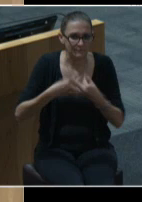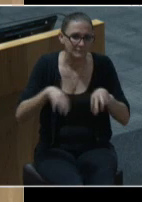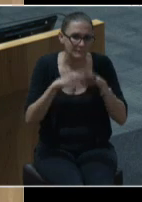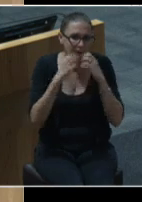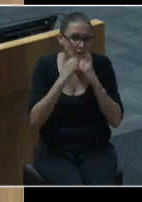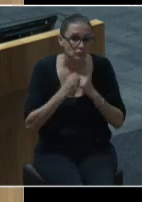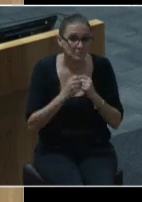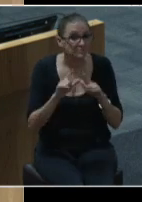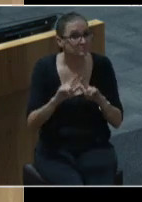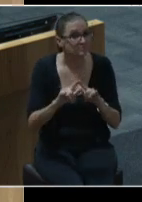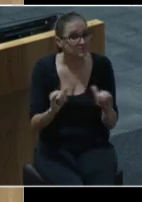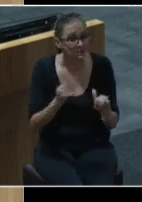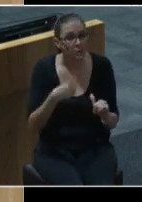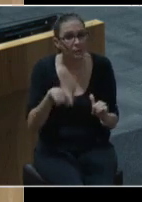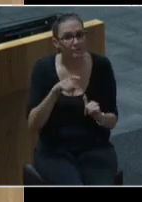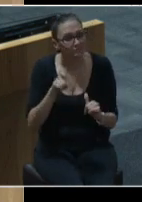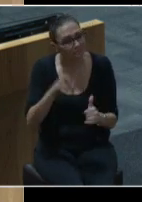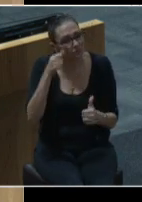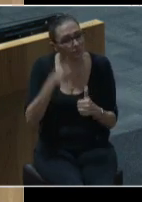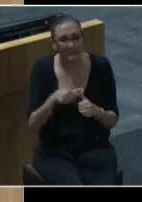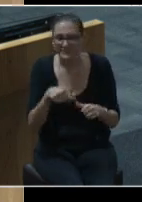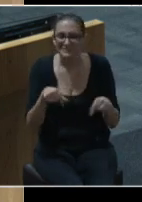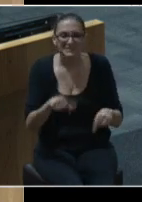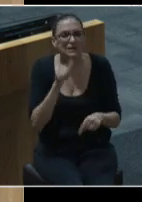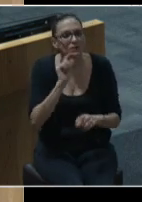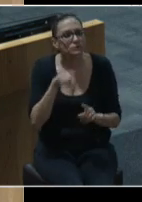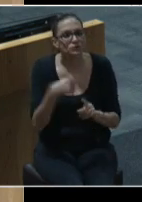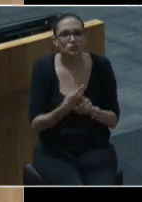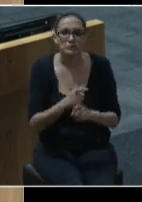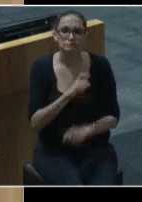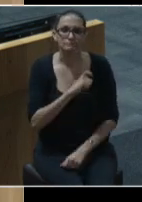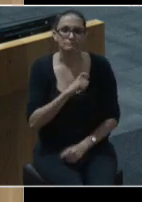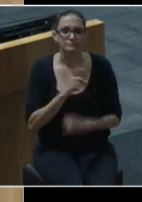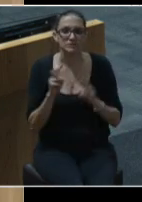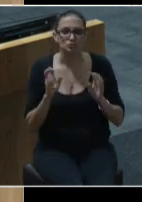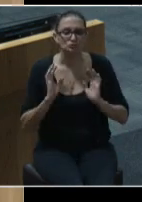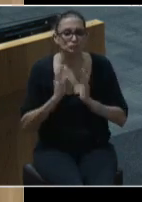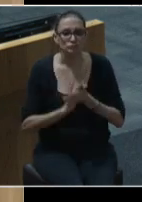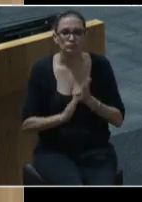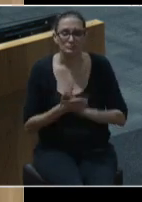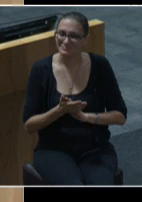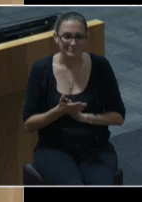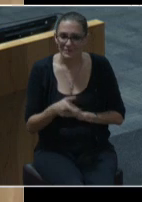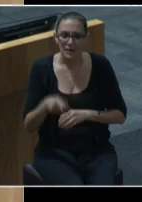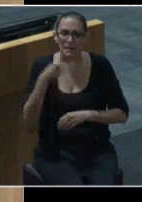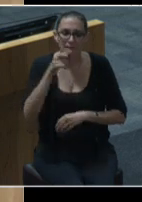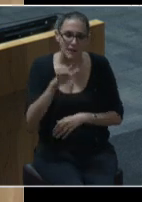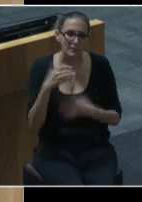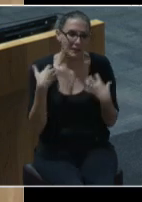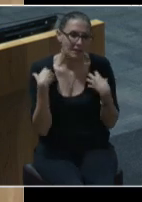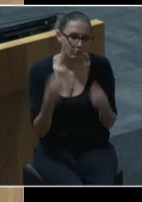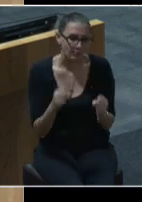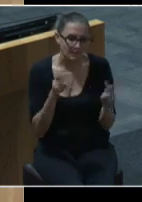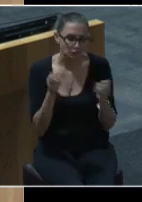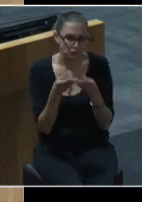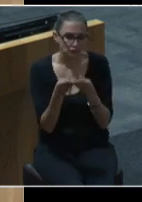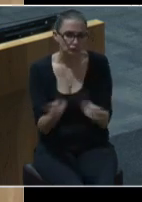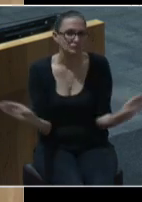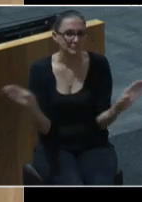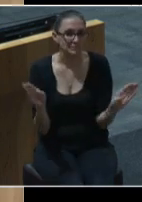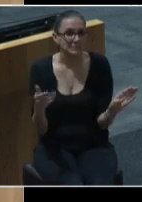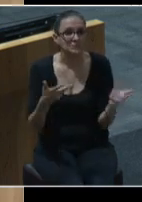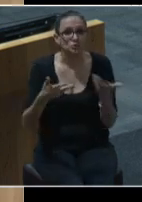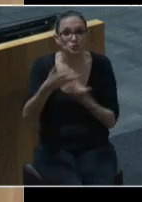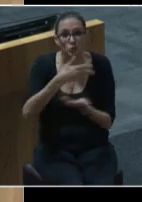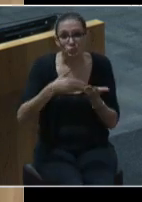At the same time, we must remember that this is not just a law enforcement issue. This is a public health issue. This is a social